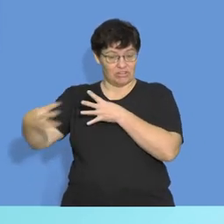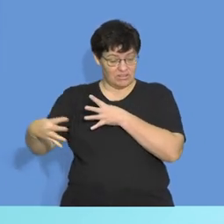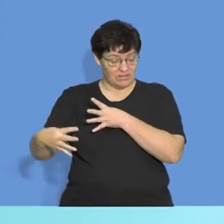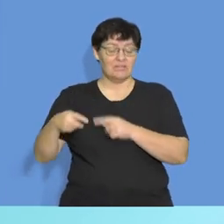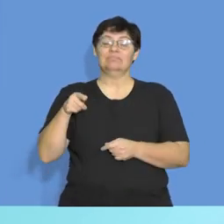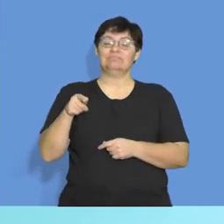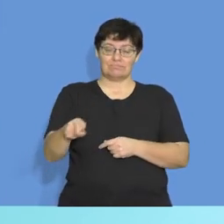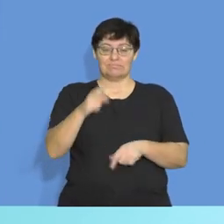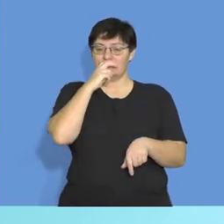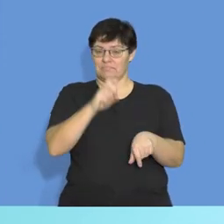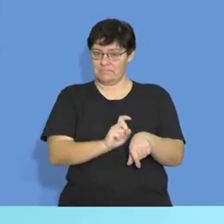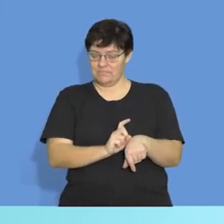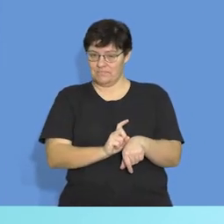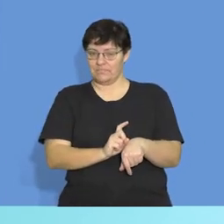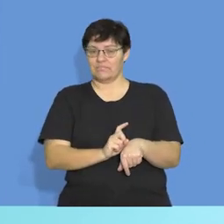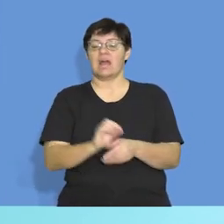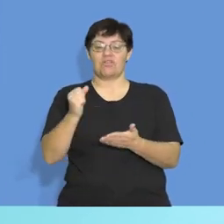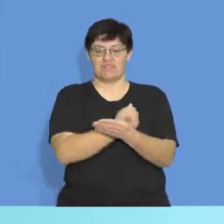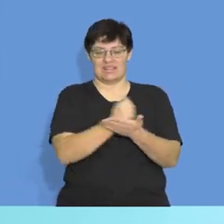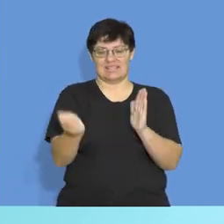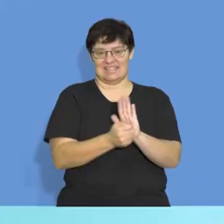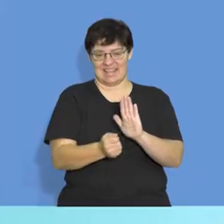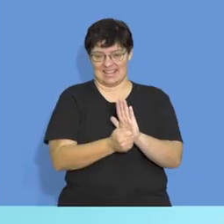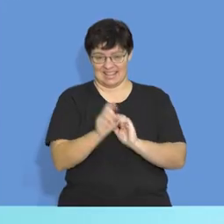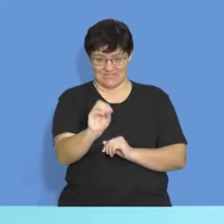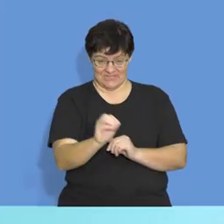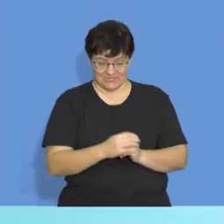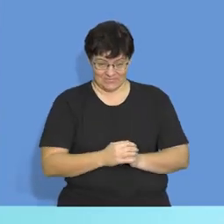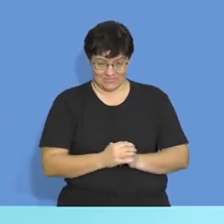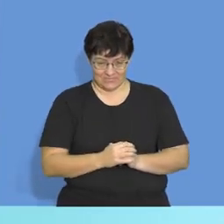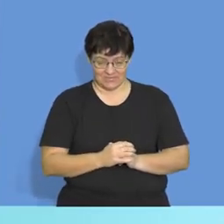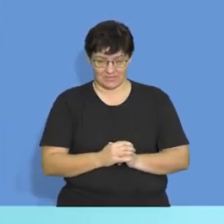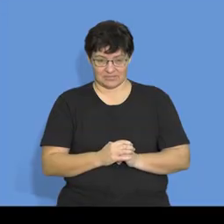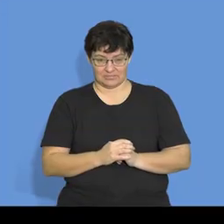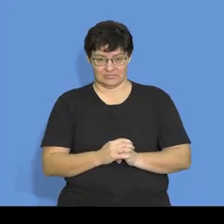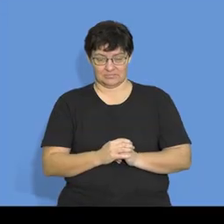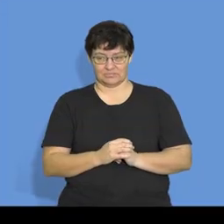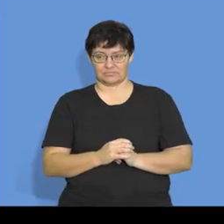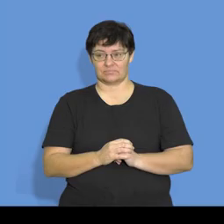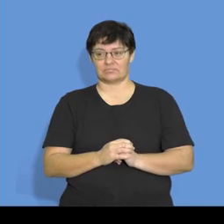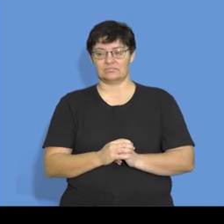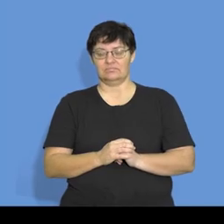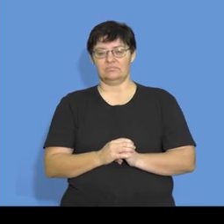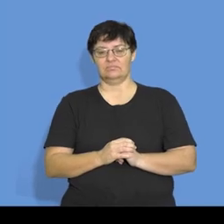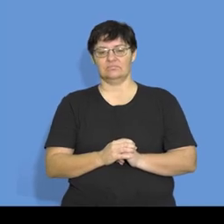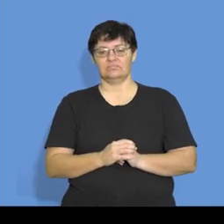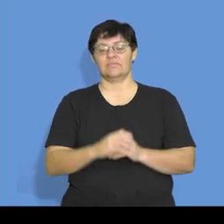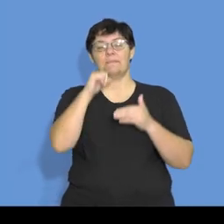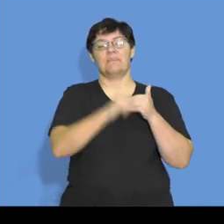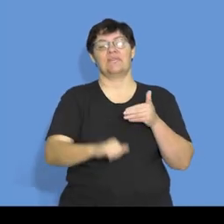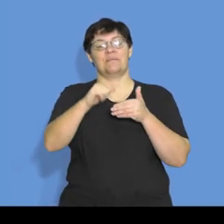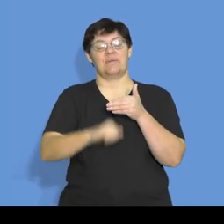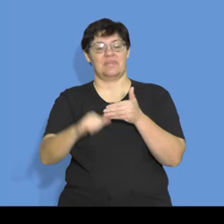need your credit sales. Right? Okay. Now, this is your monthly